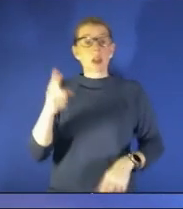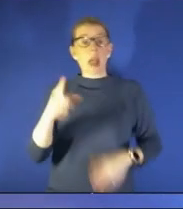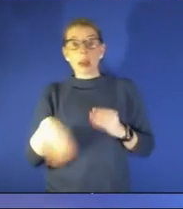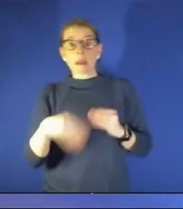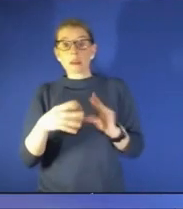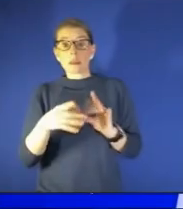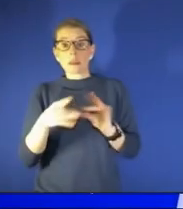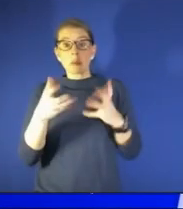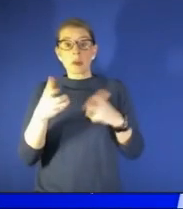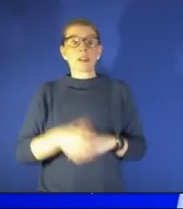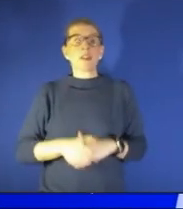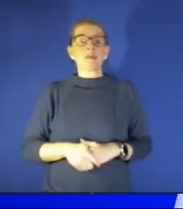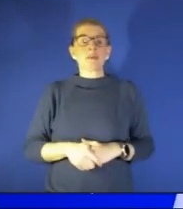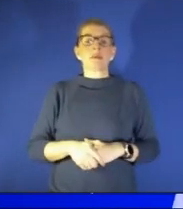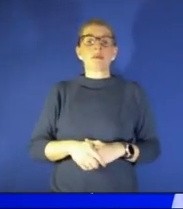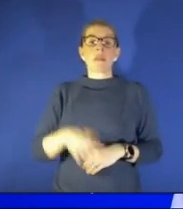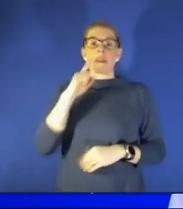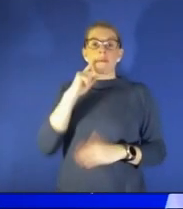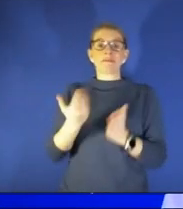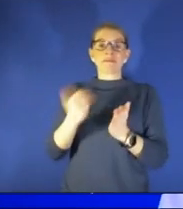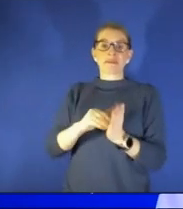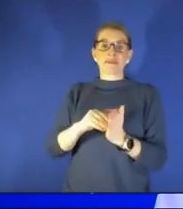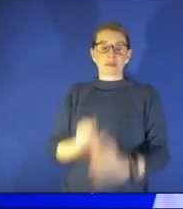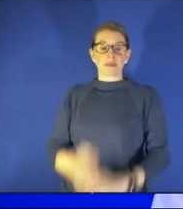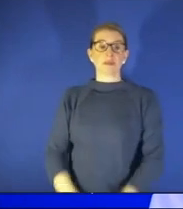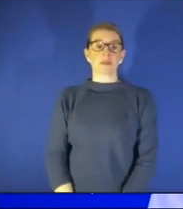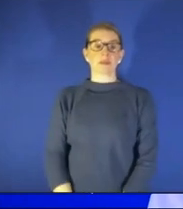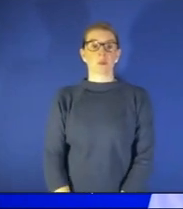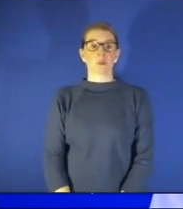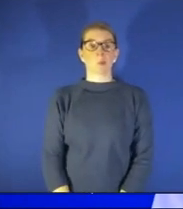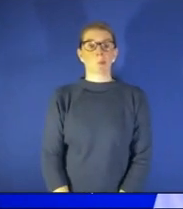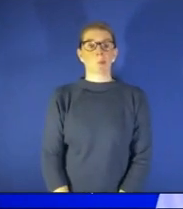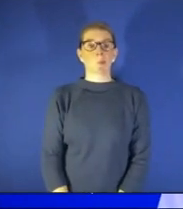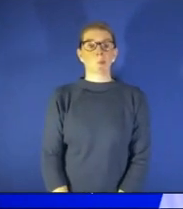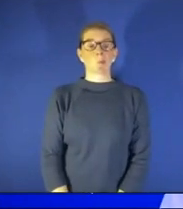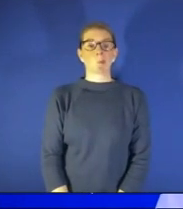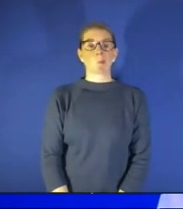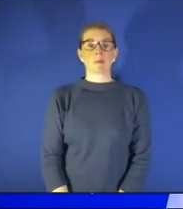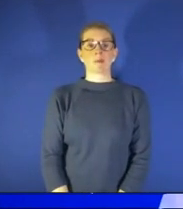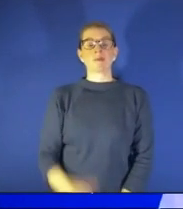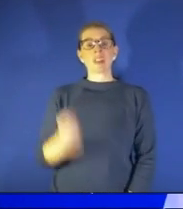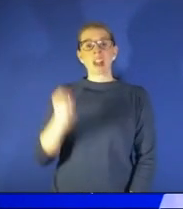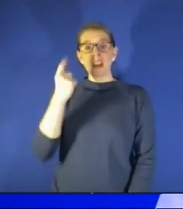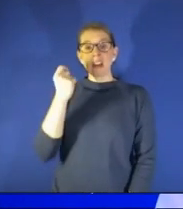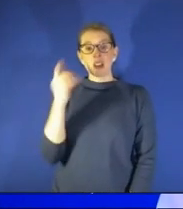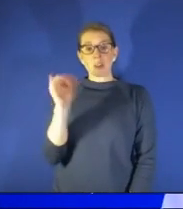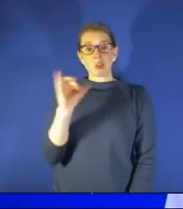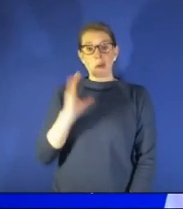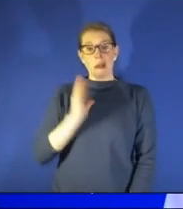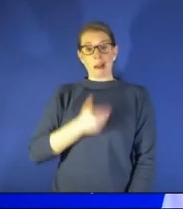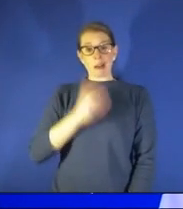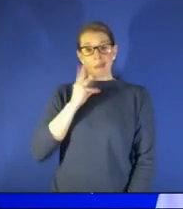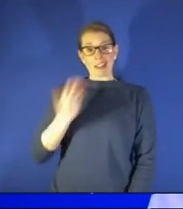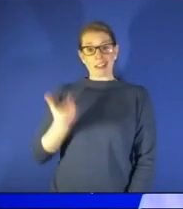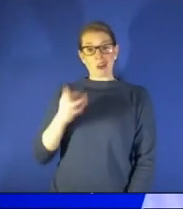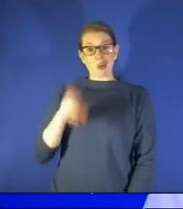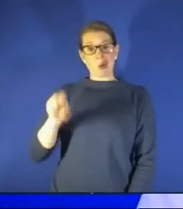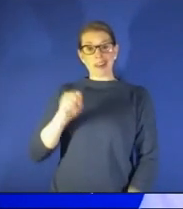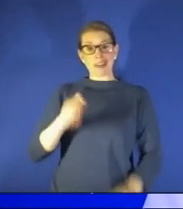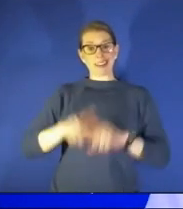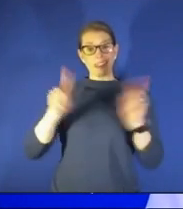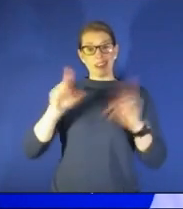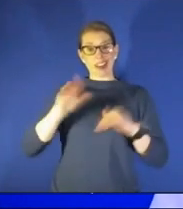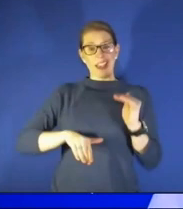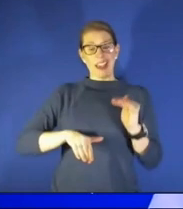again i think we also have to be um uh understand too that that our experience here in the united states is much different than places